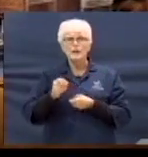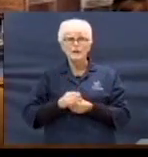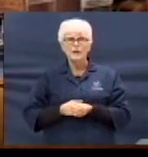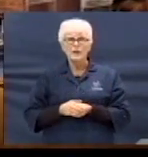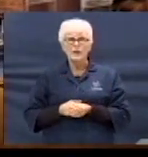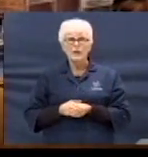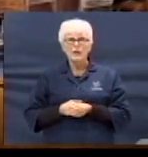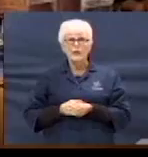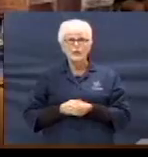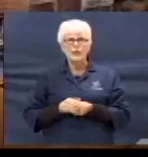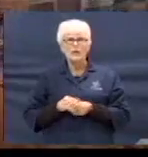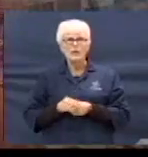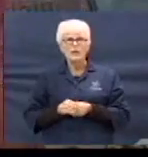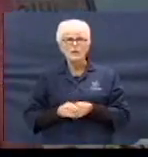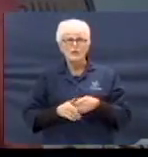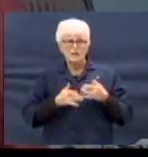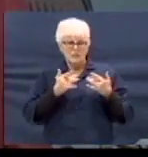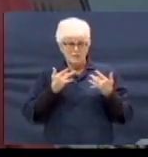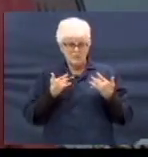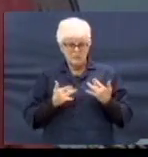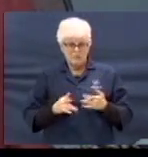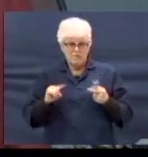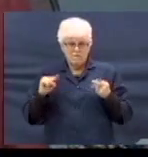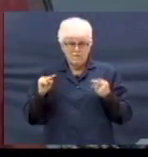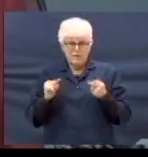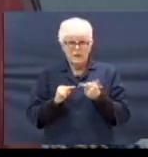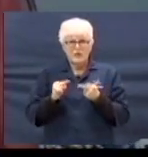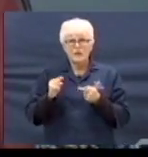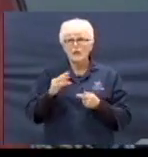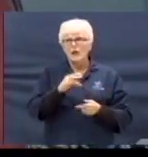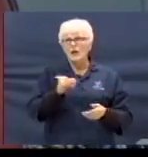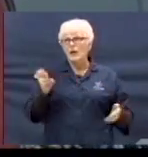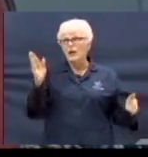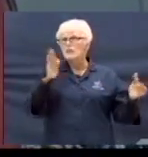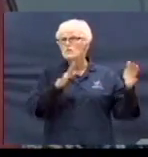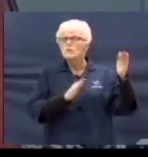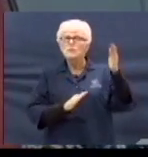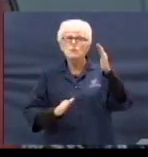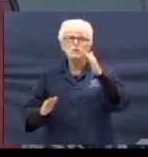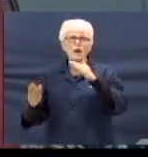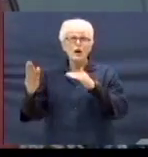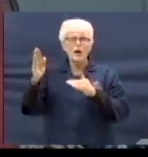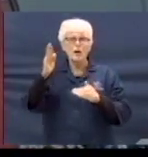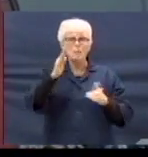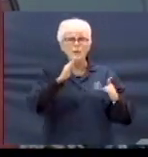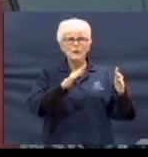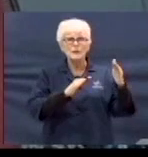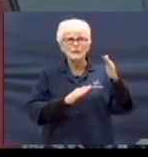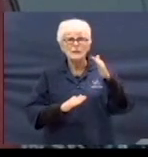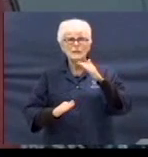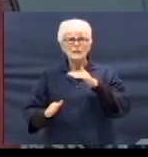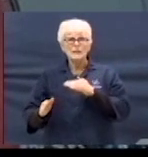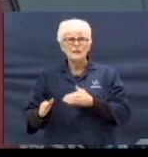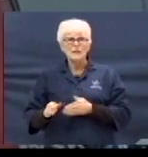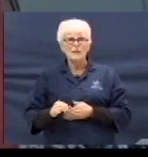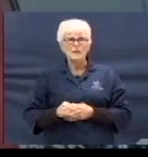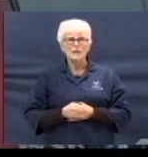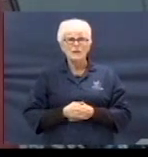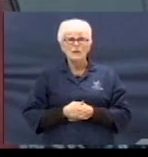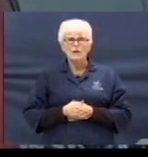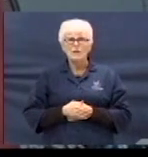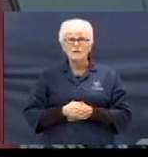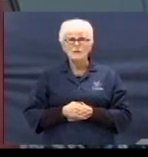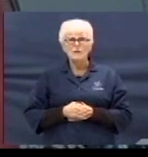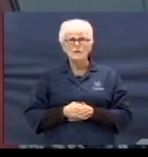If heartache and trouble is